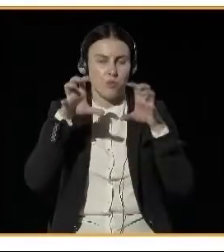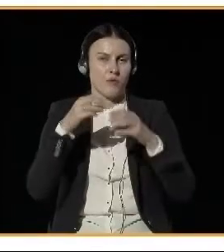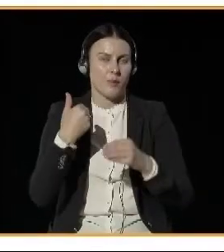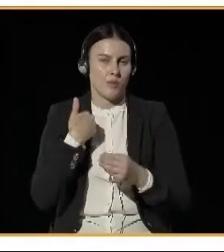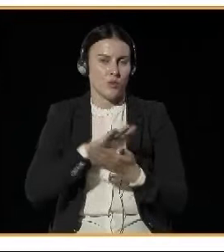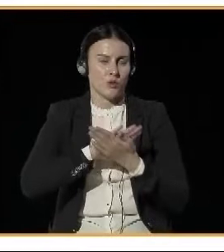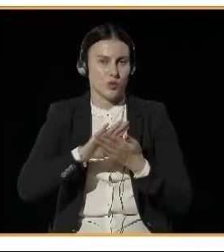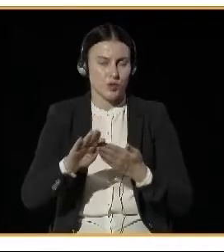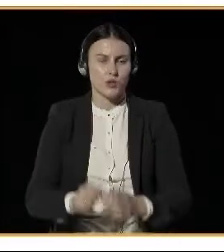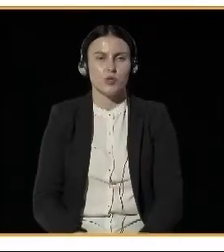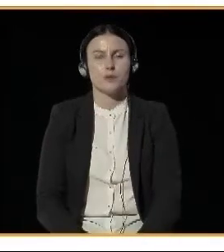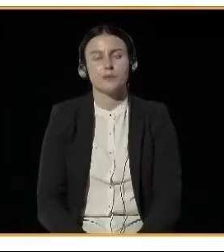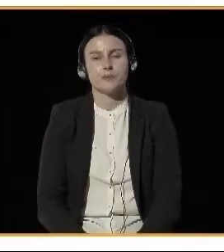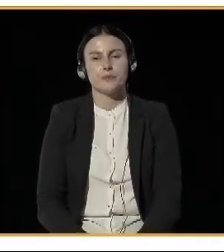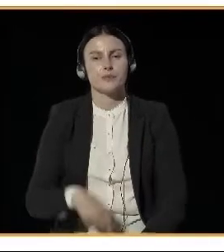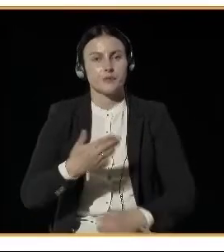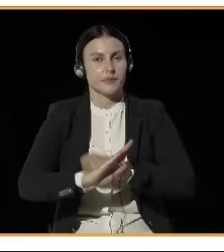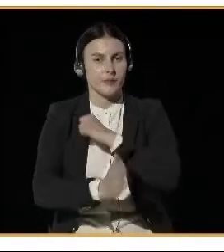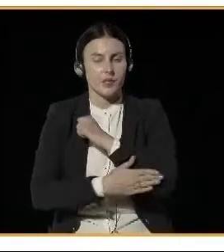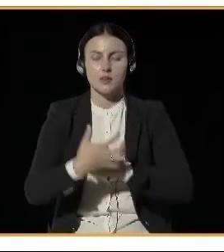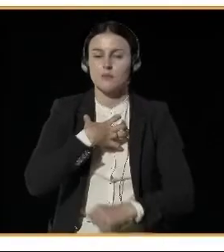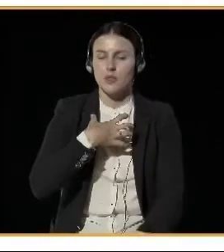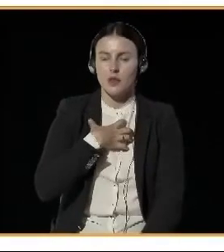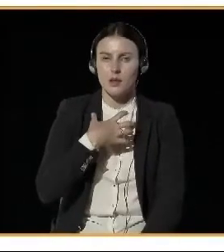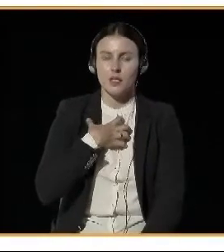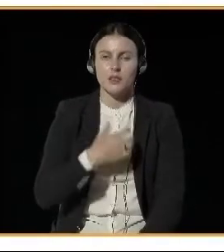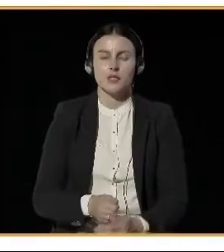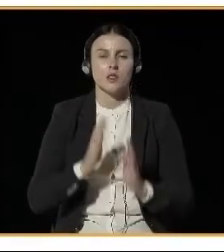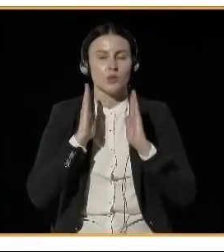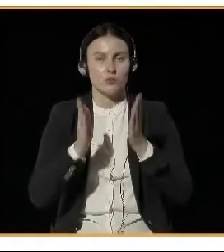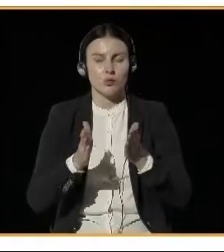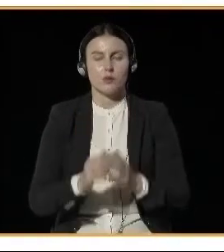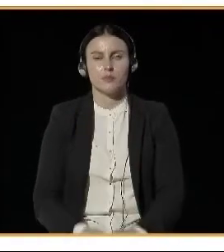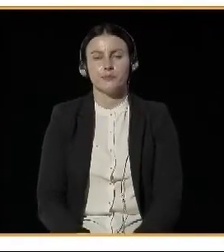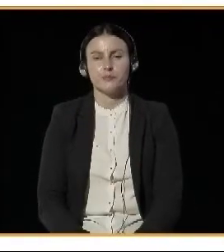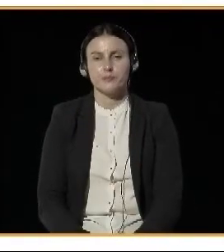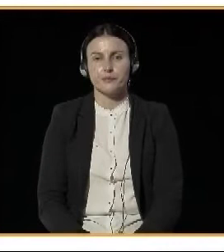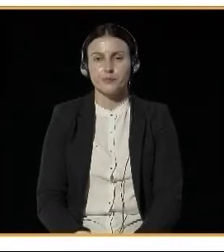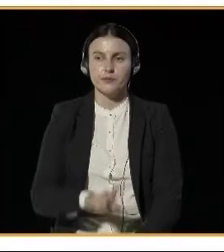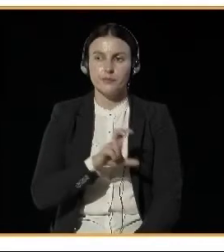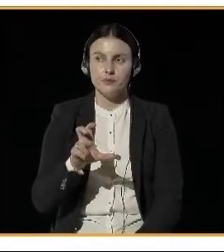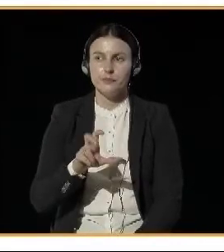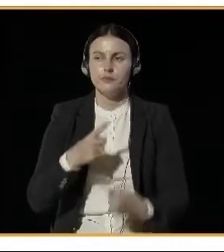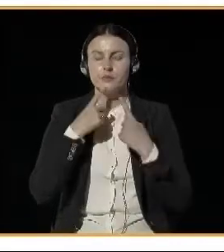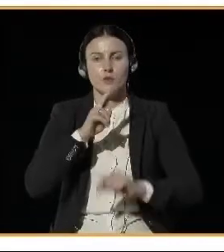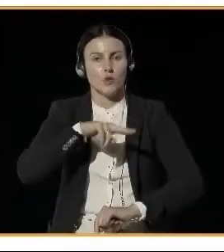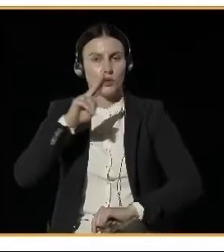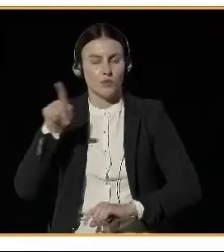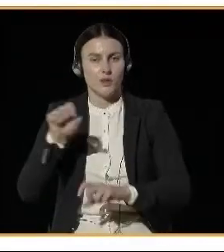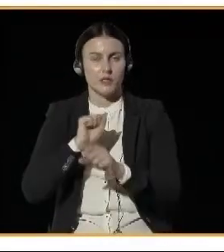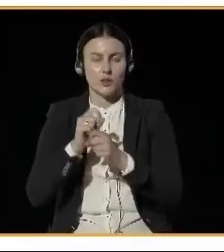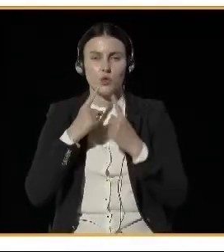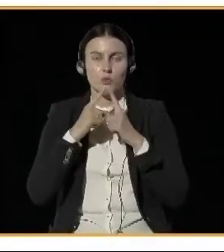the national road authorities and the Norwegian Directorate of Health have together developed tools that support the